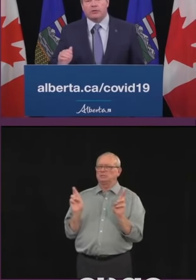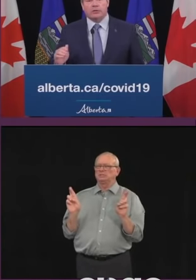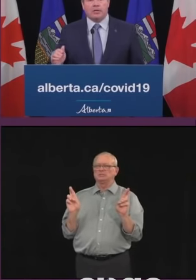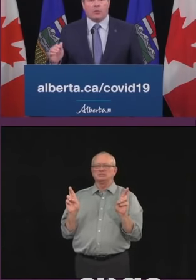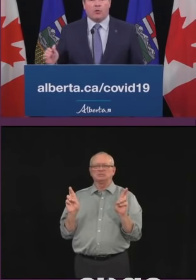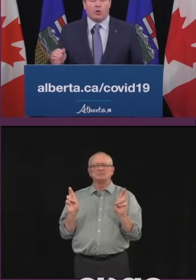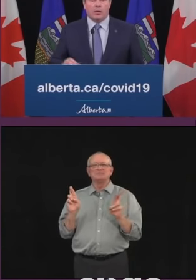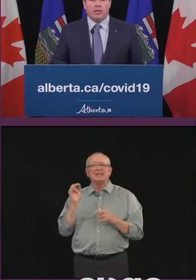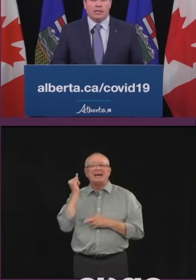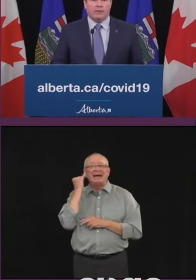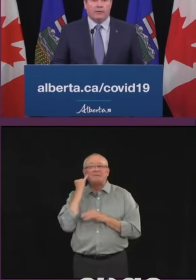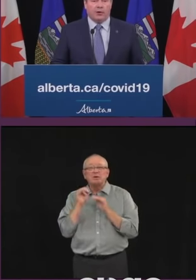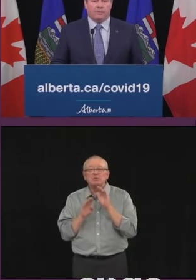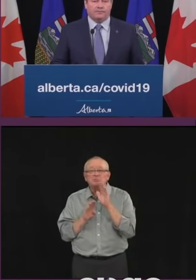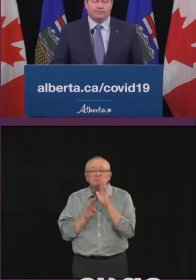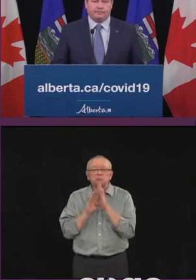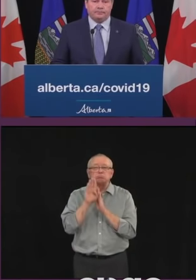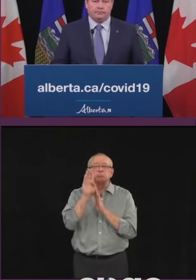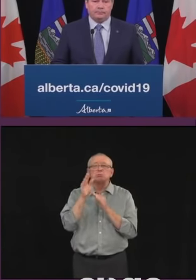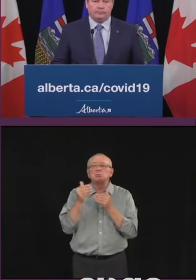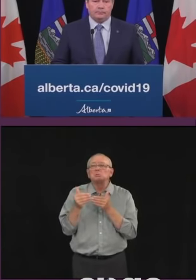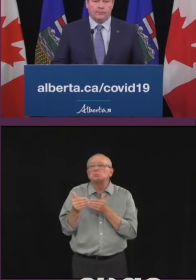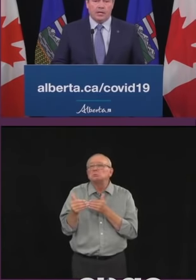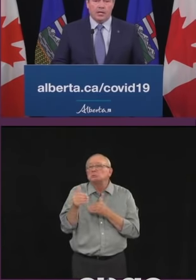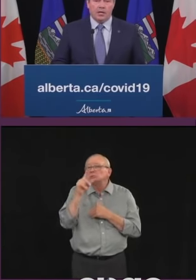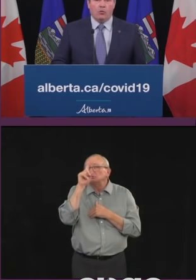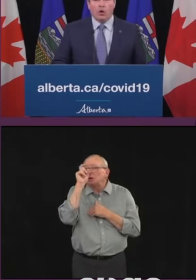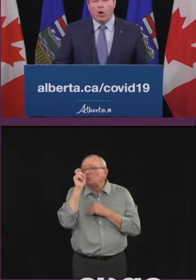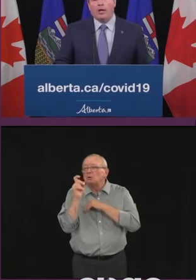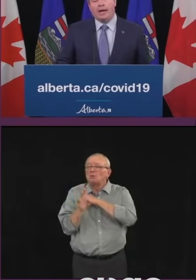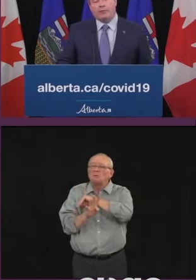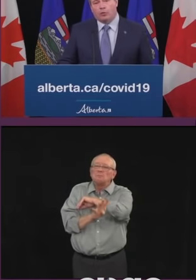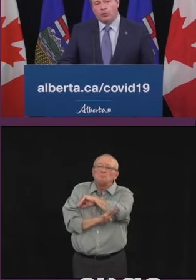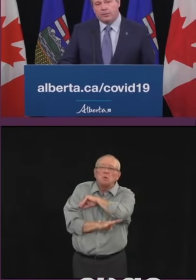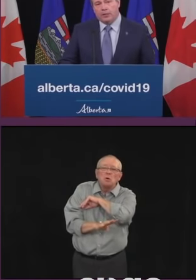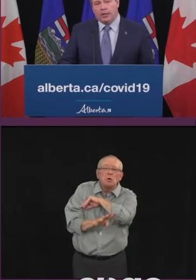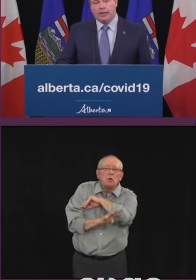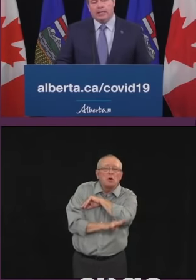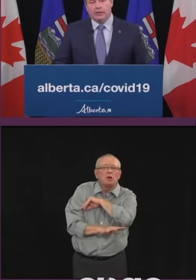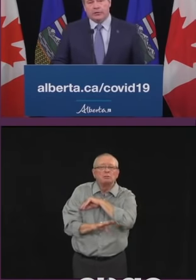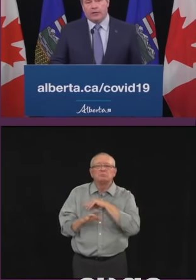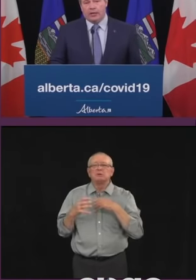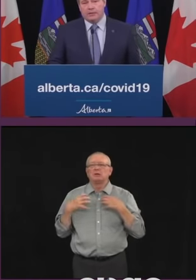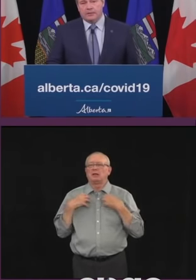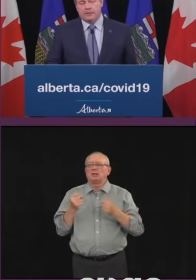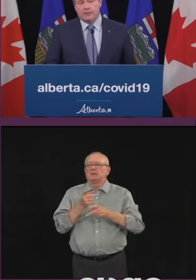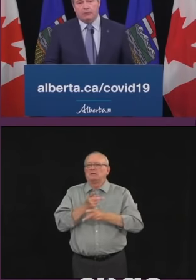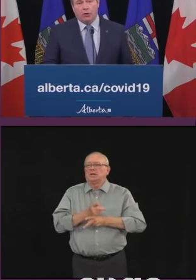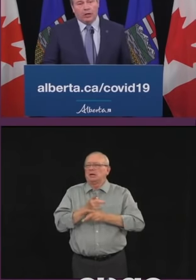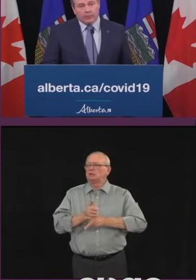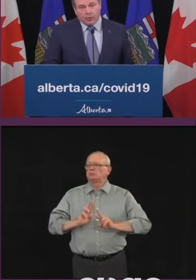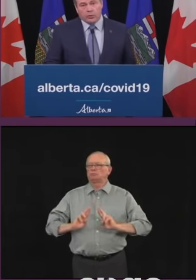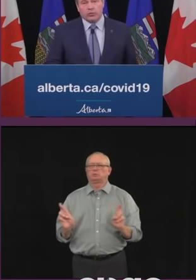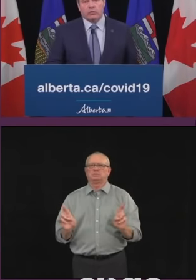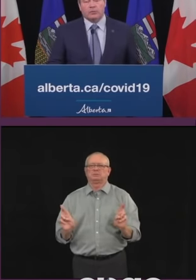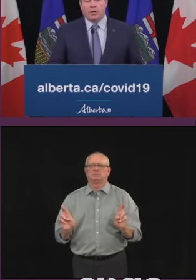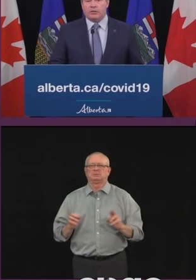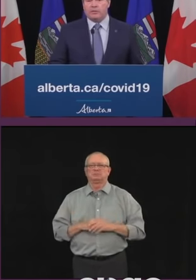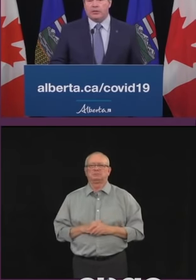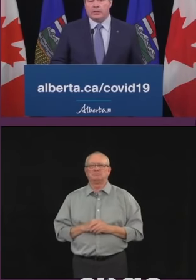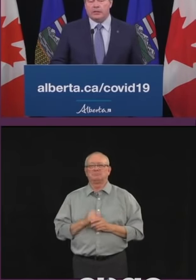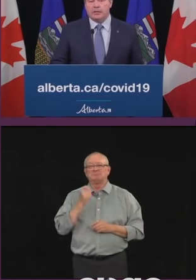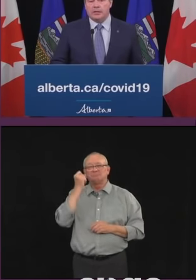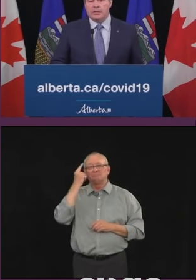cases later this summer or in the fall. We all have a role to play in this fight. We all have a personal